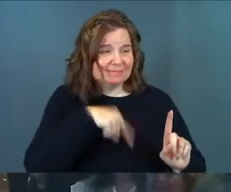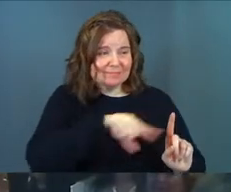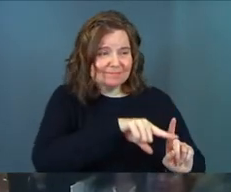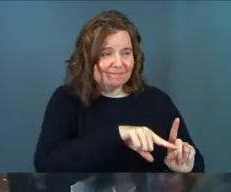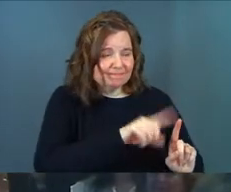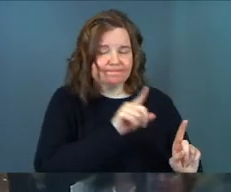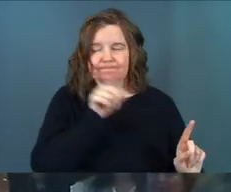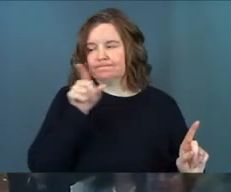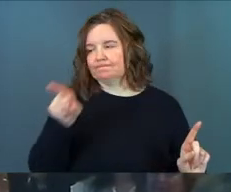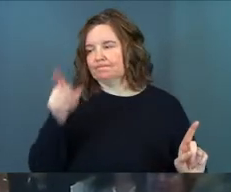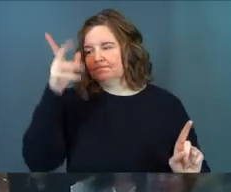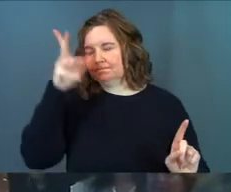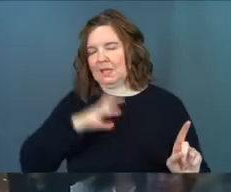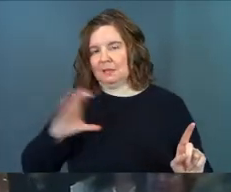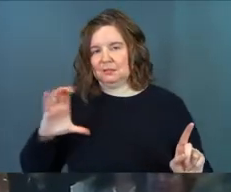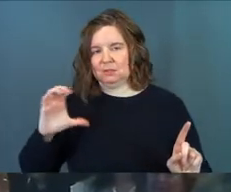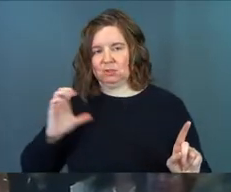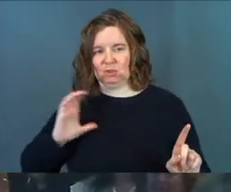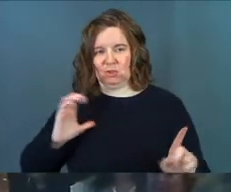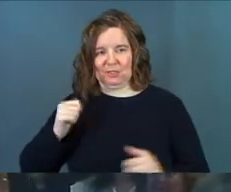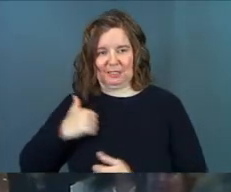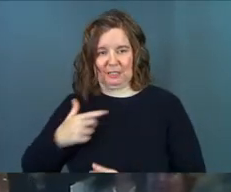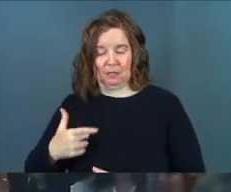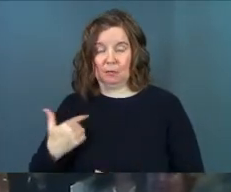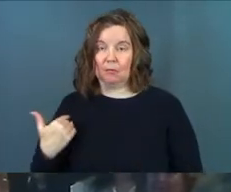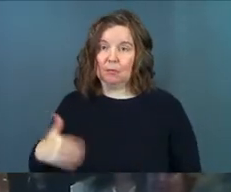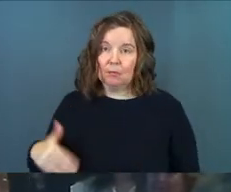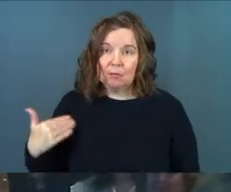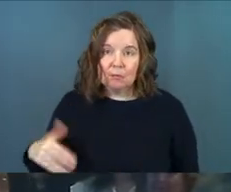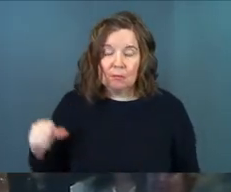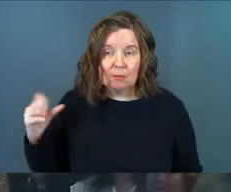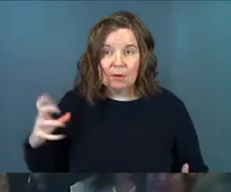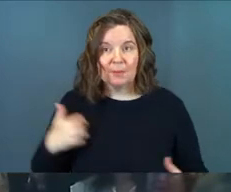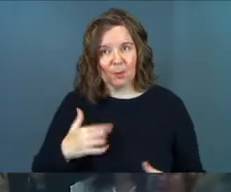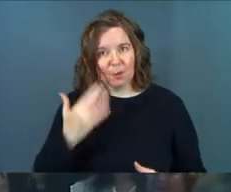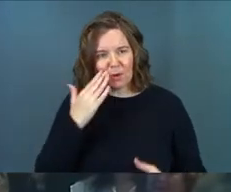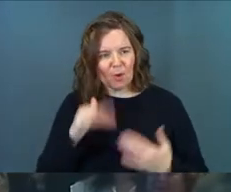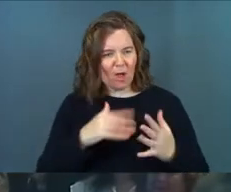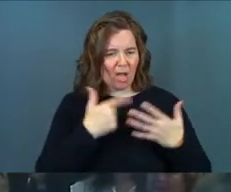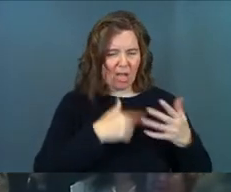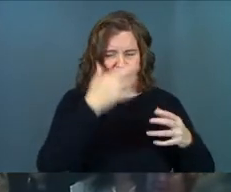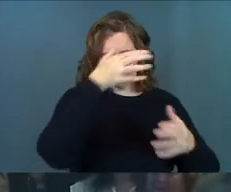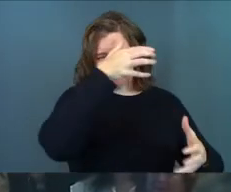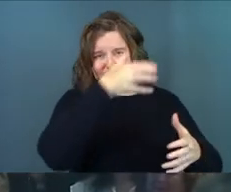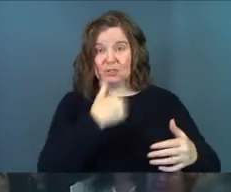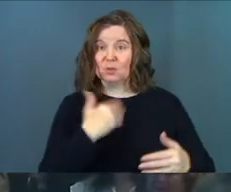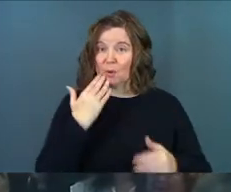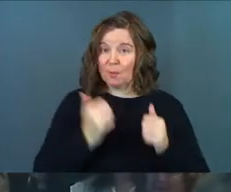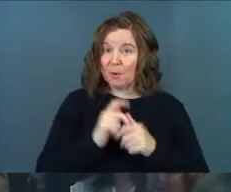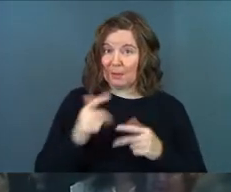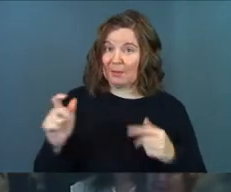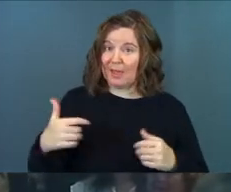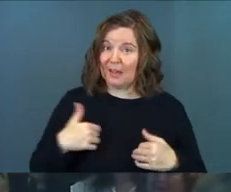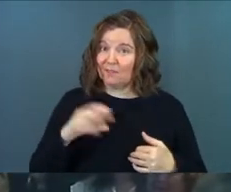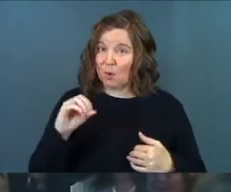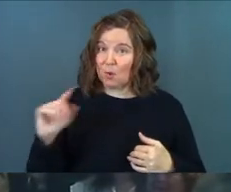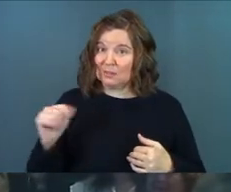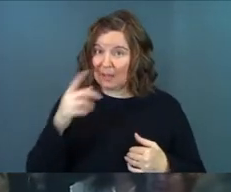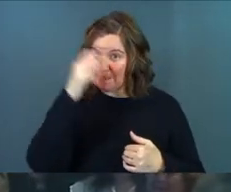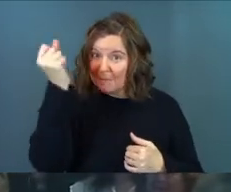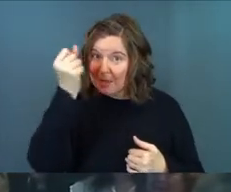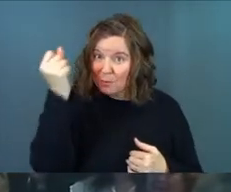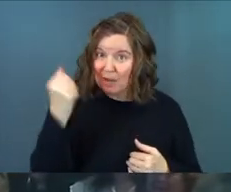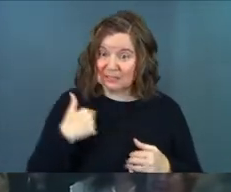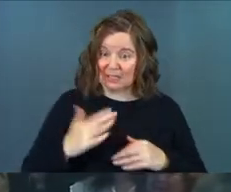Roman centurion. Whoa. But we know all this stuff. Do you know, most of those people had to have the Old Testament